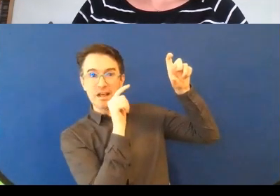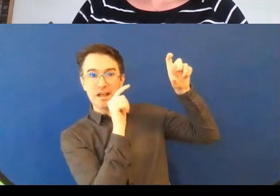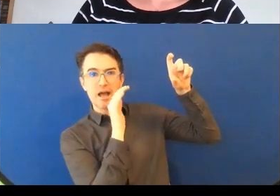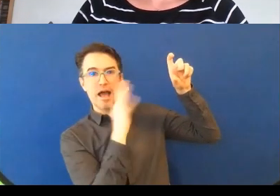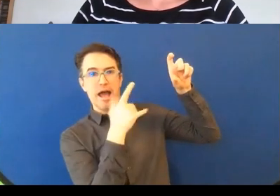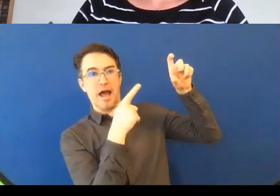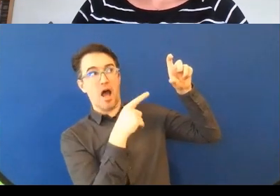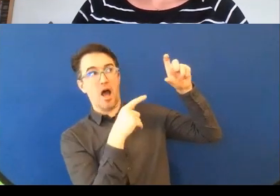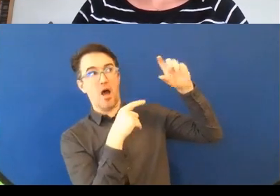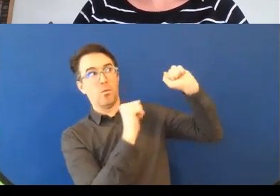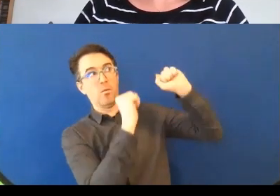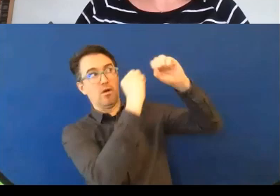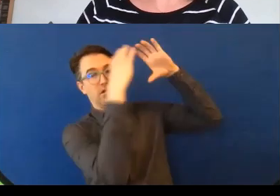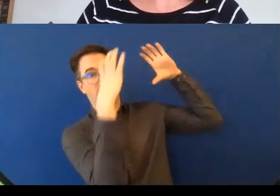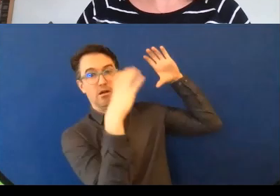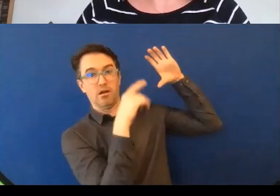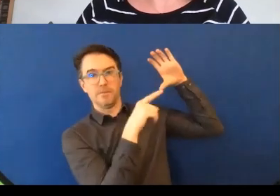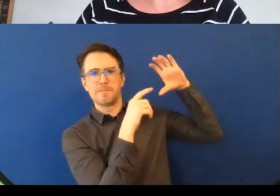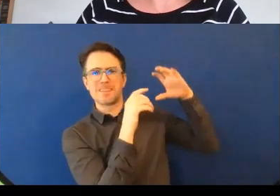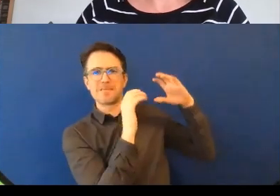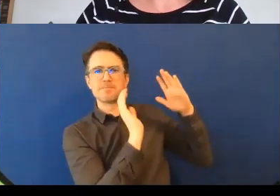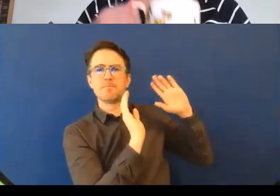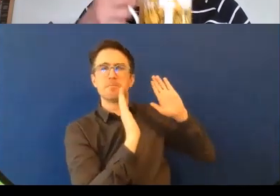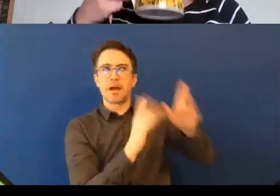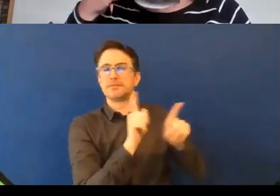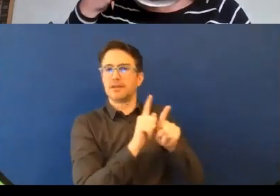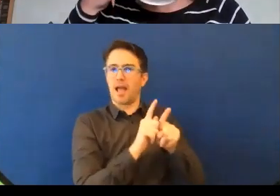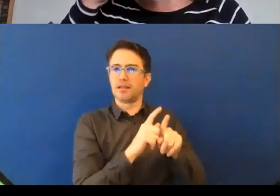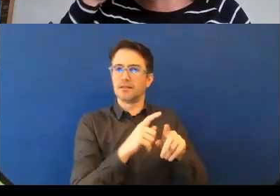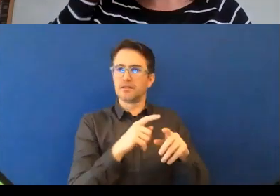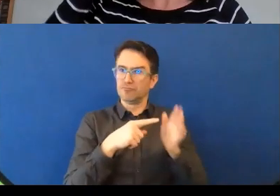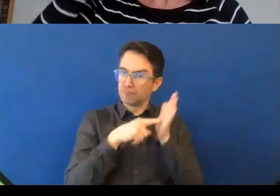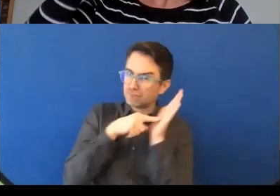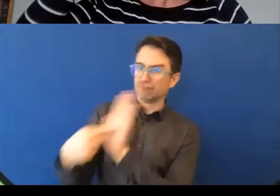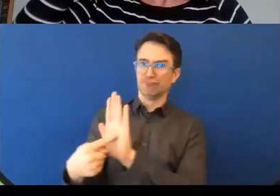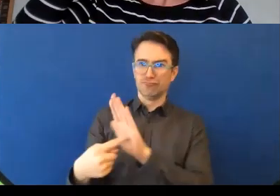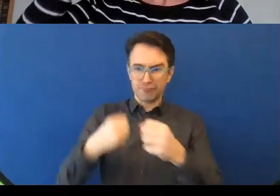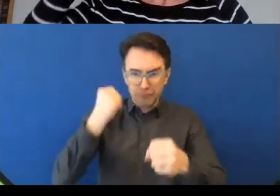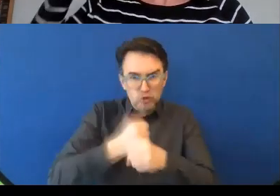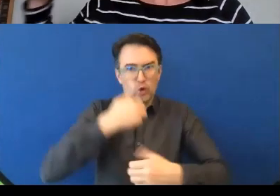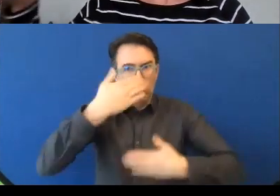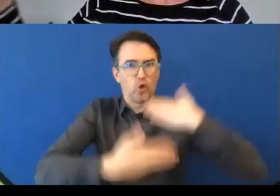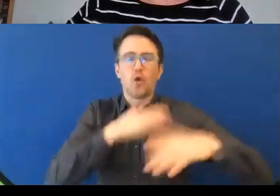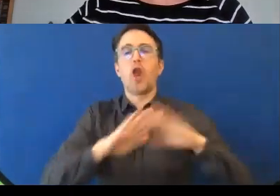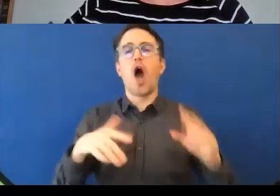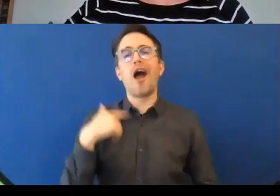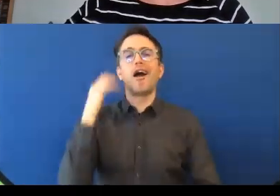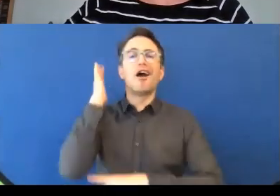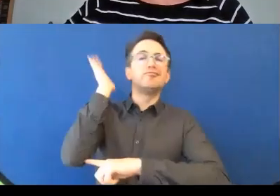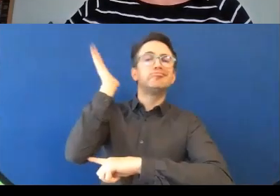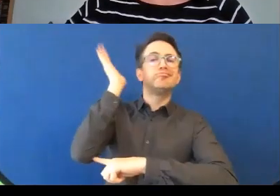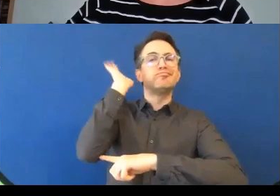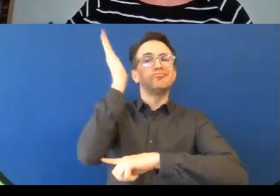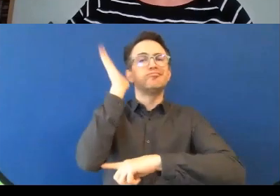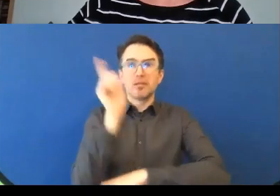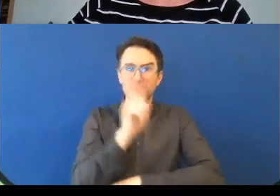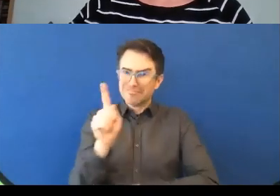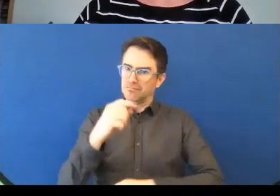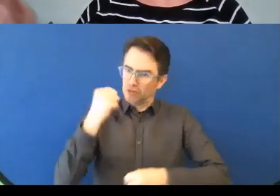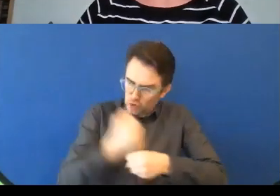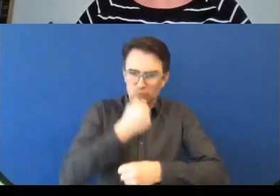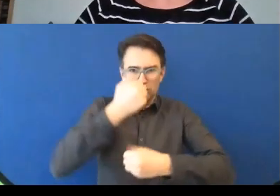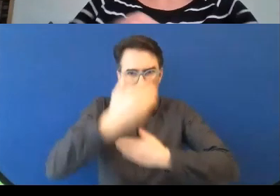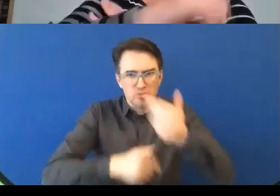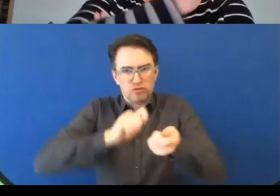brave, you know, group together, because what happens is you get the sort of momentum. So I was